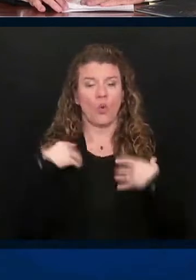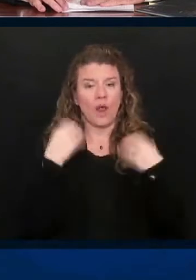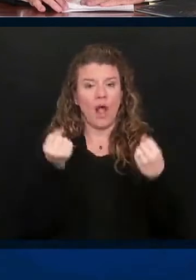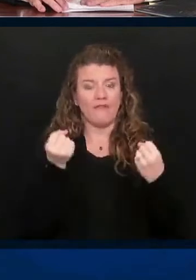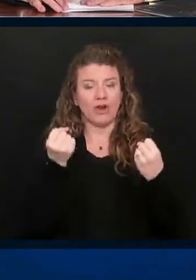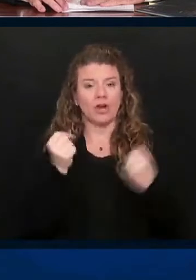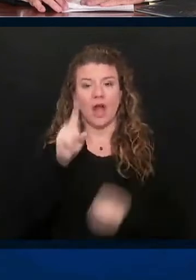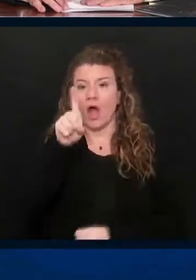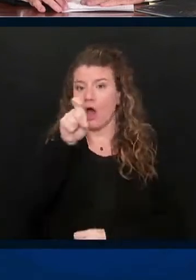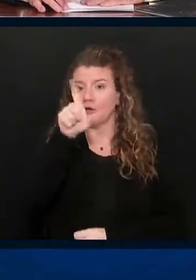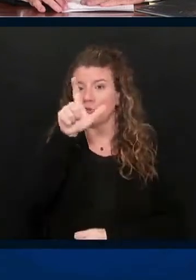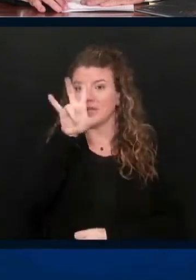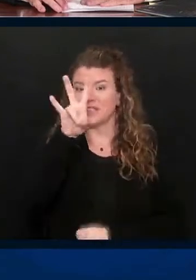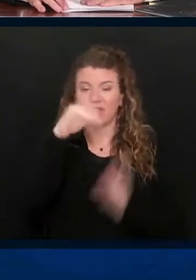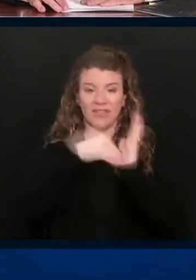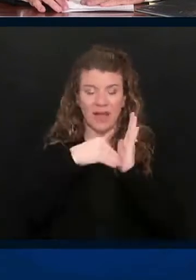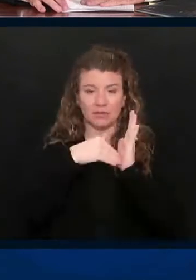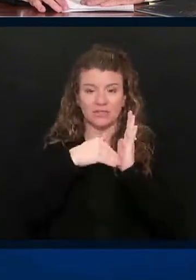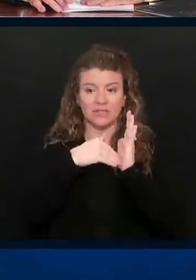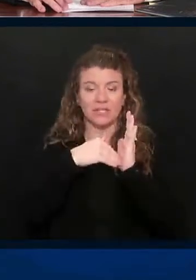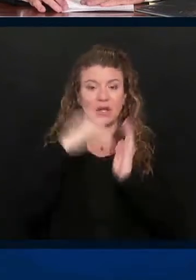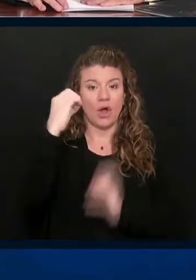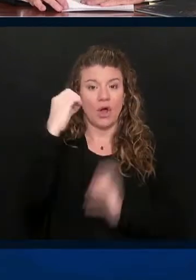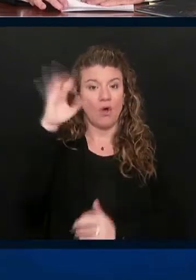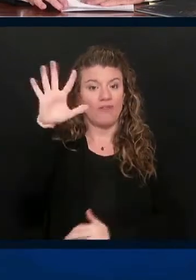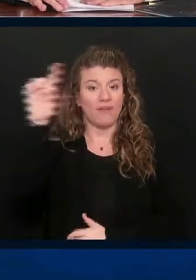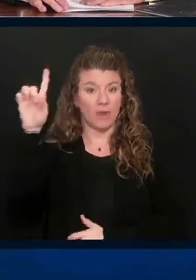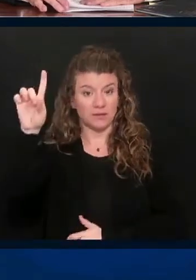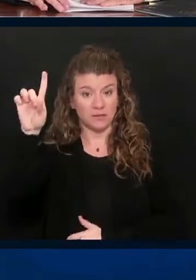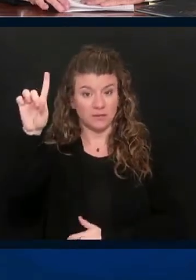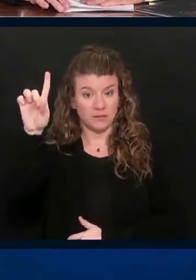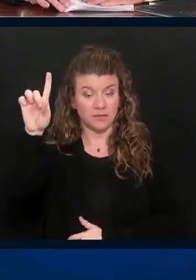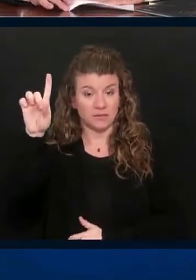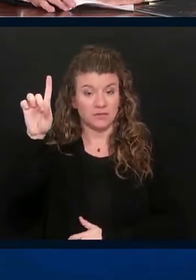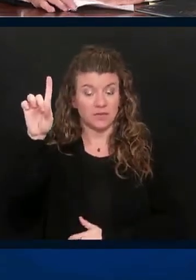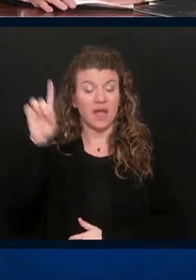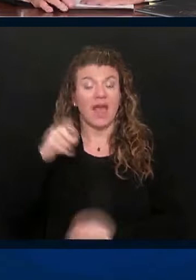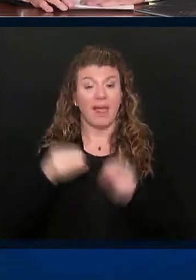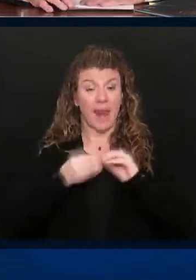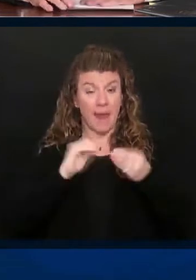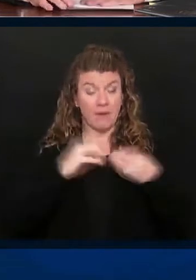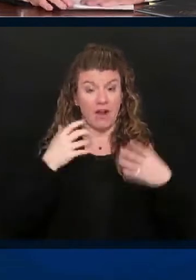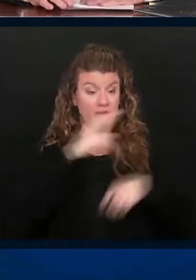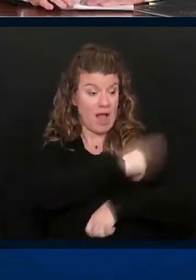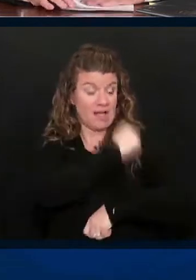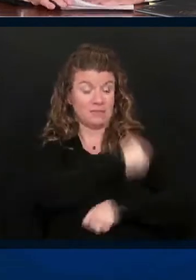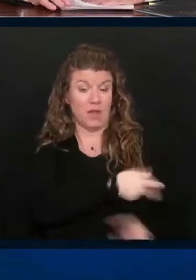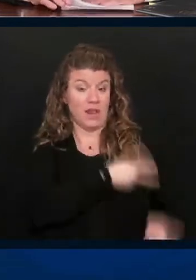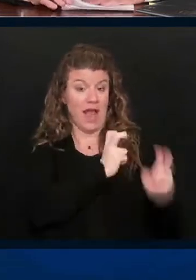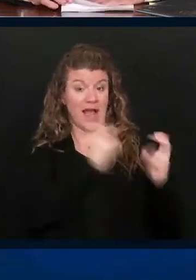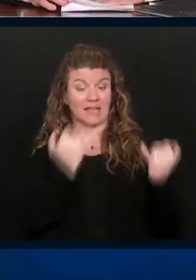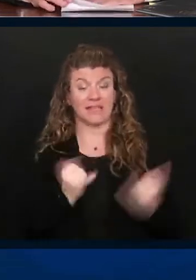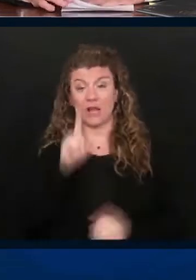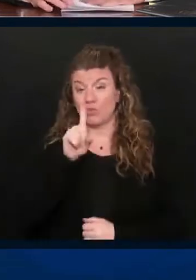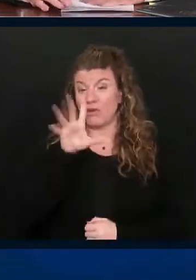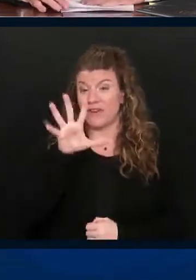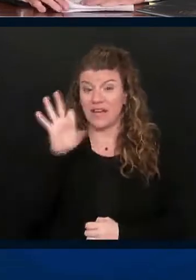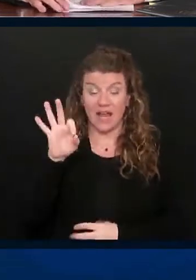127,051. The number of hospitalized are 159.